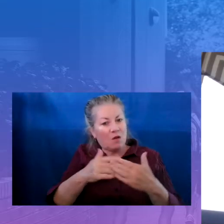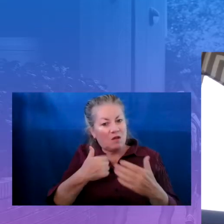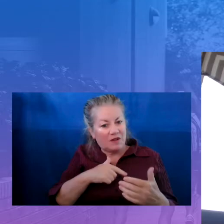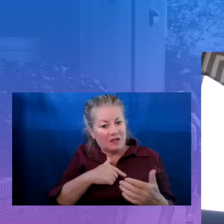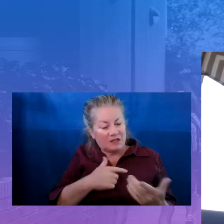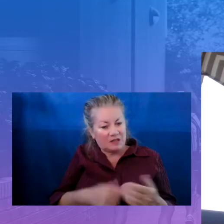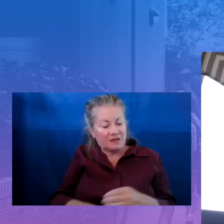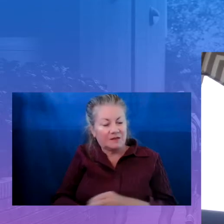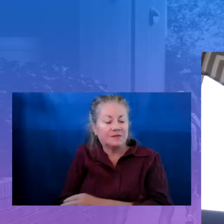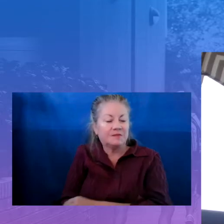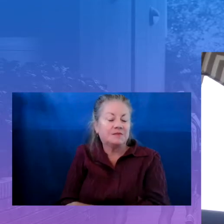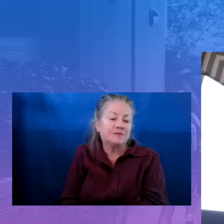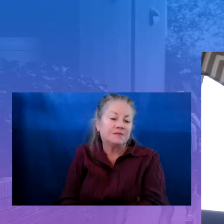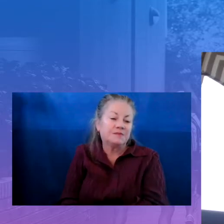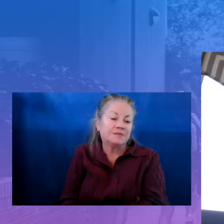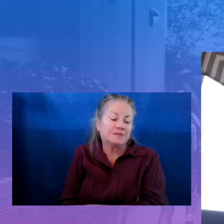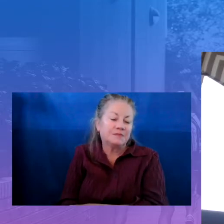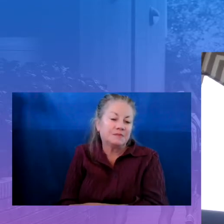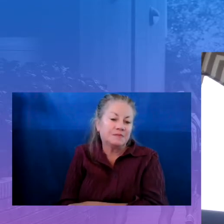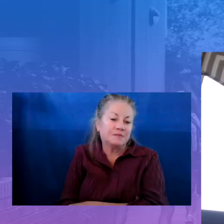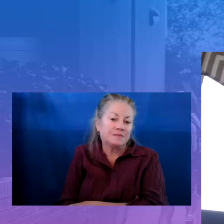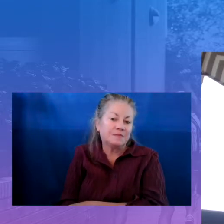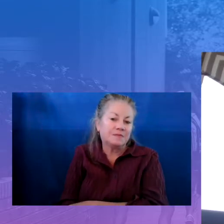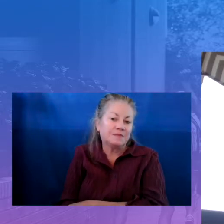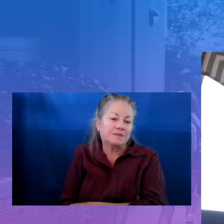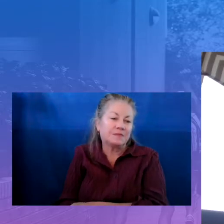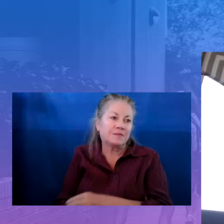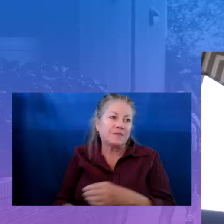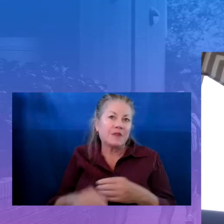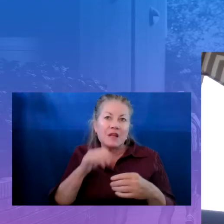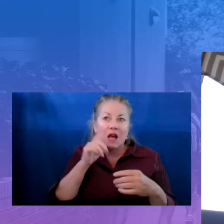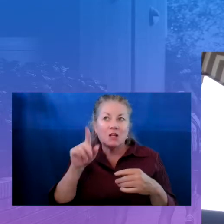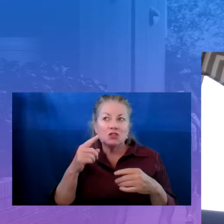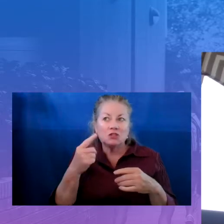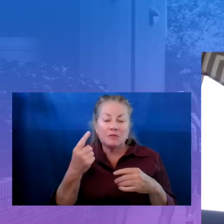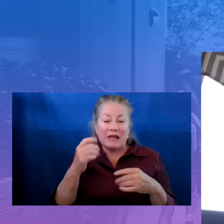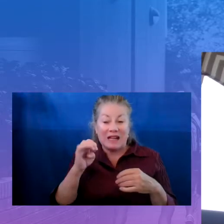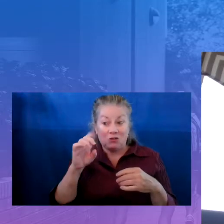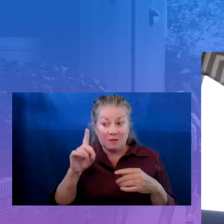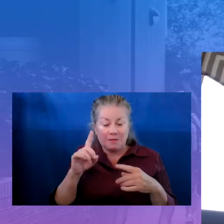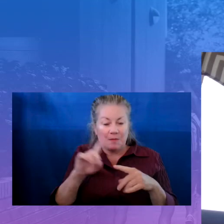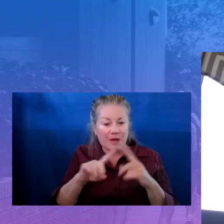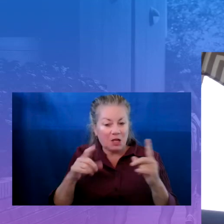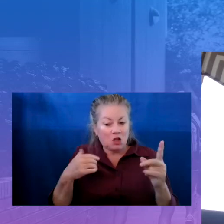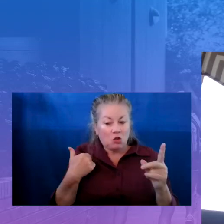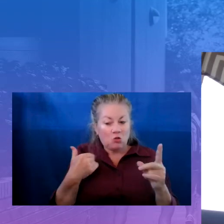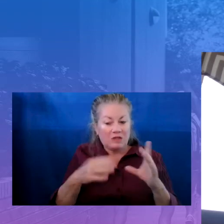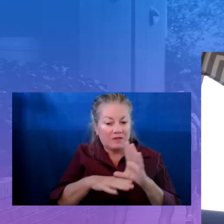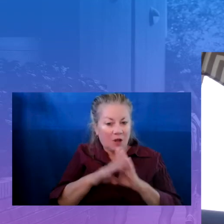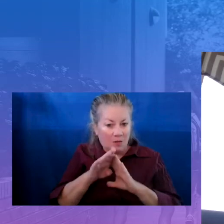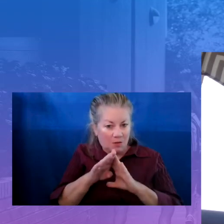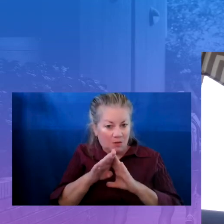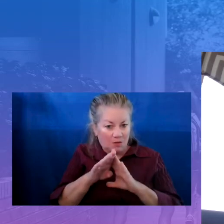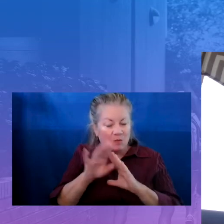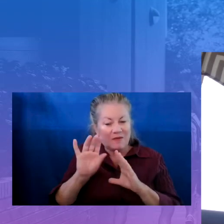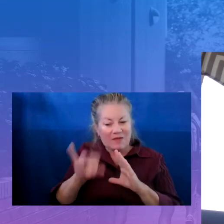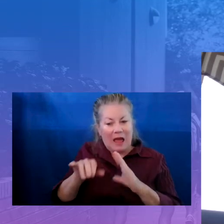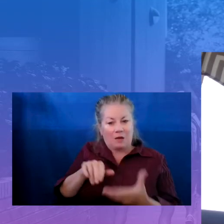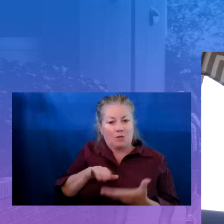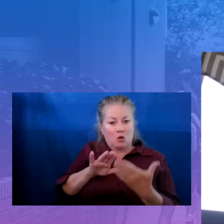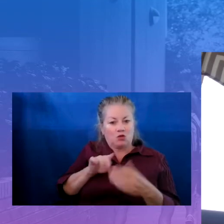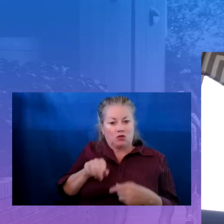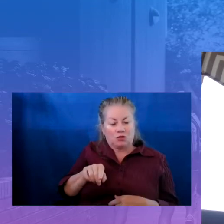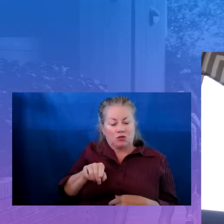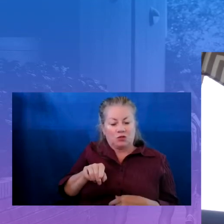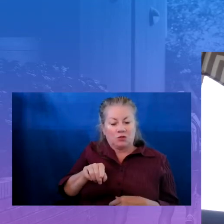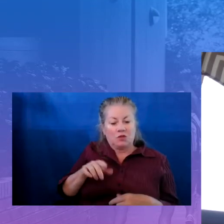about education, it's about youth development. So we take that approach and we believe that we have to have shared responsibility for the